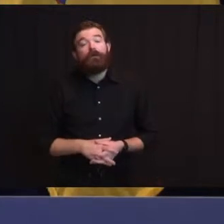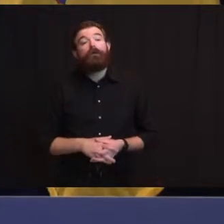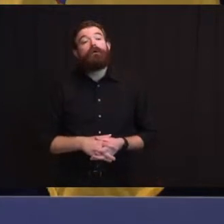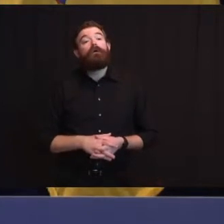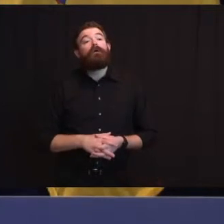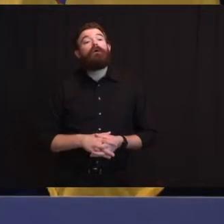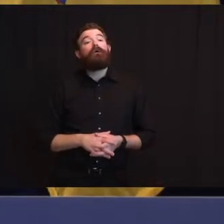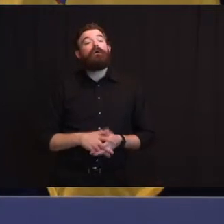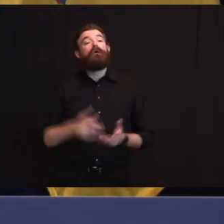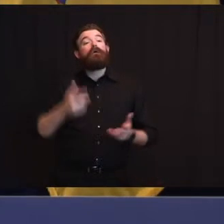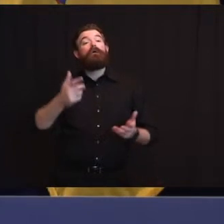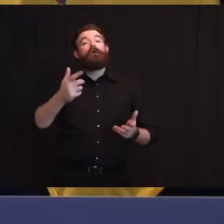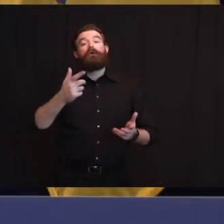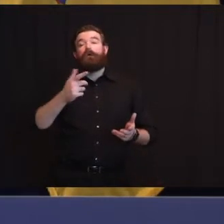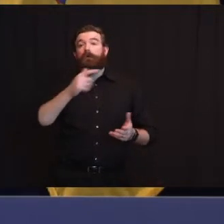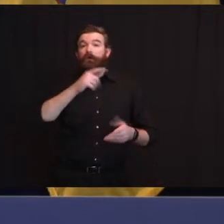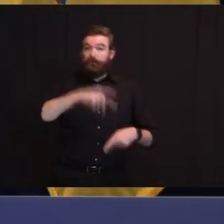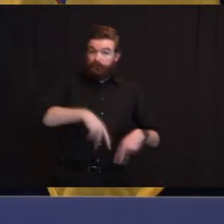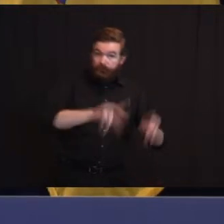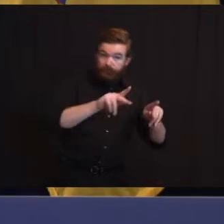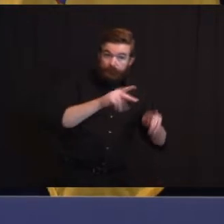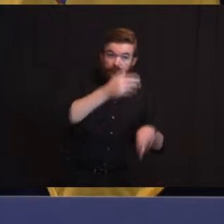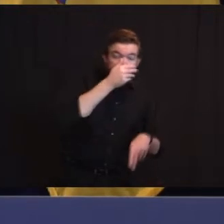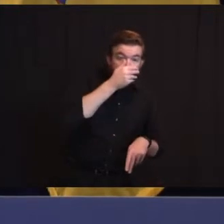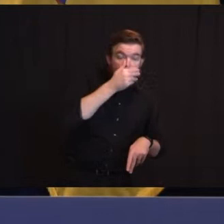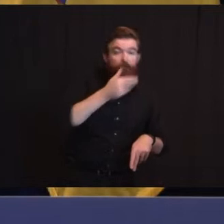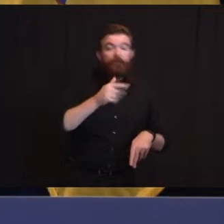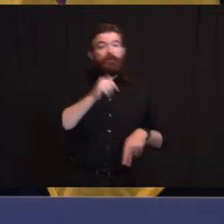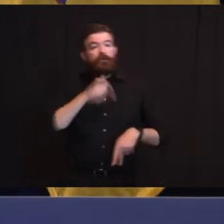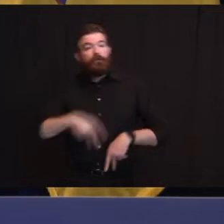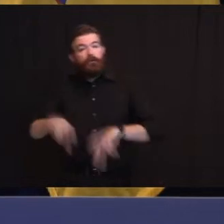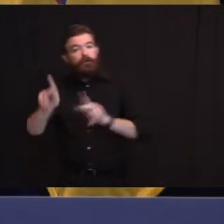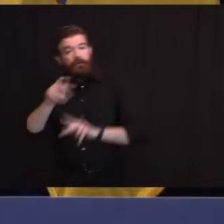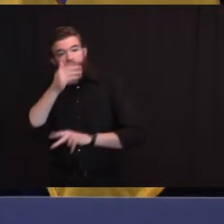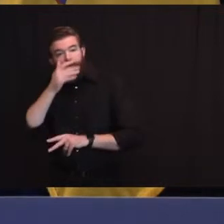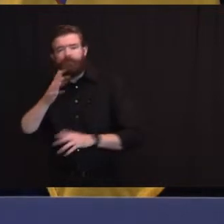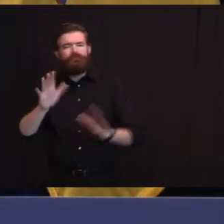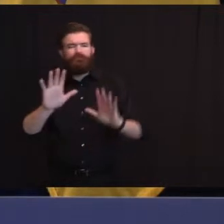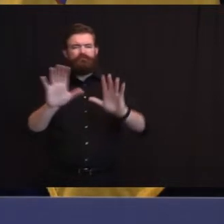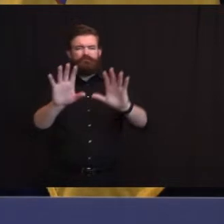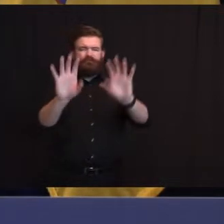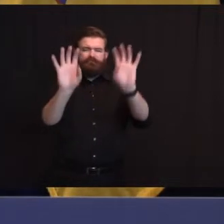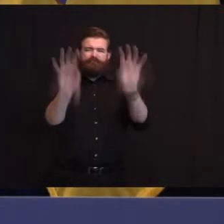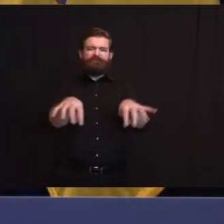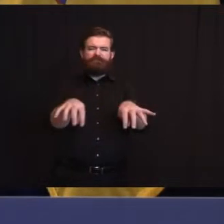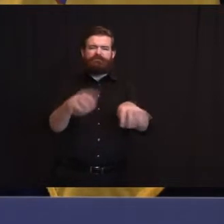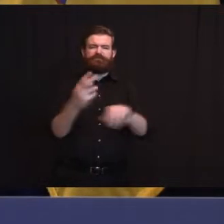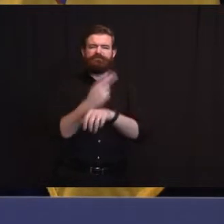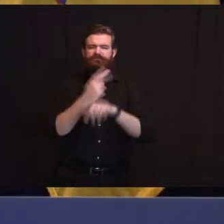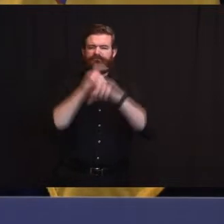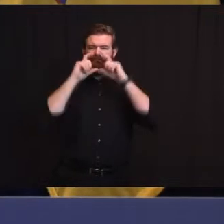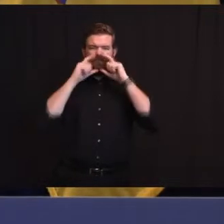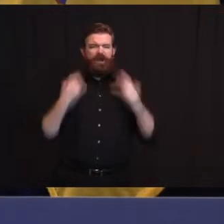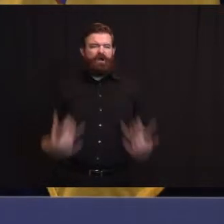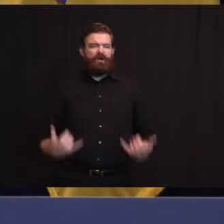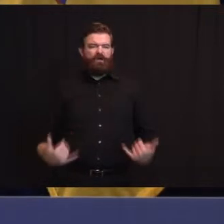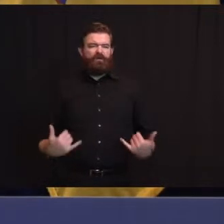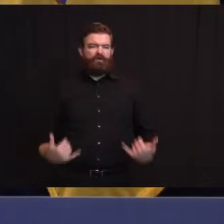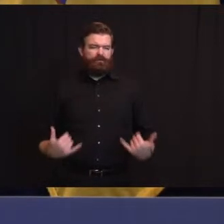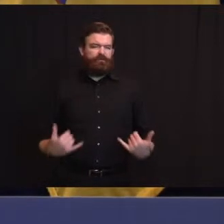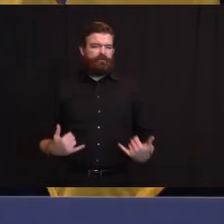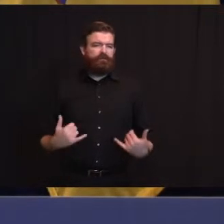highly vulnerable, susceptible communities. Again, I repeat my answer from before, including that there's a lot of